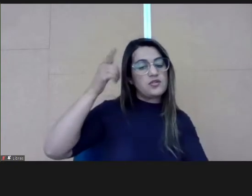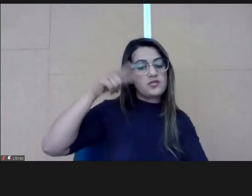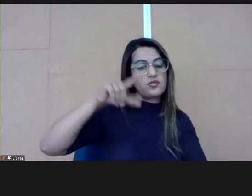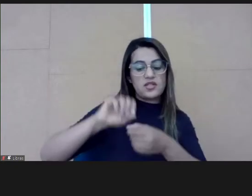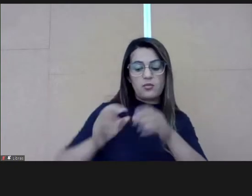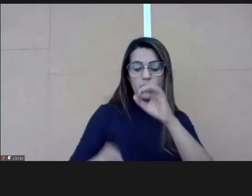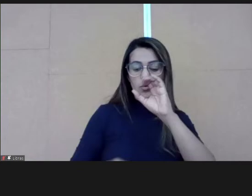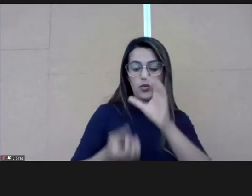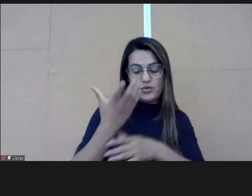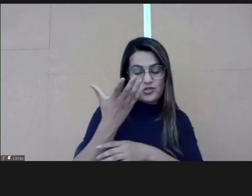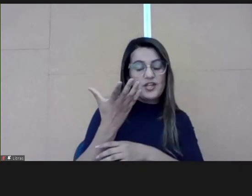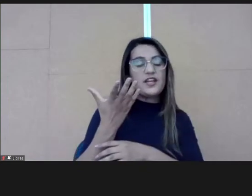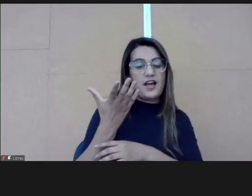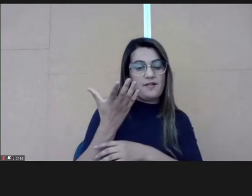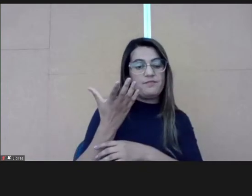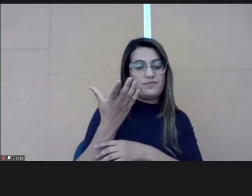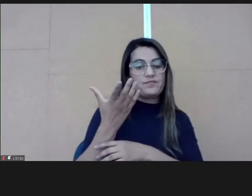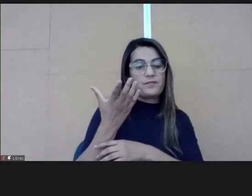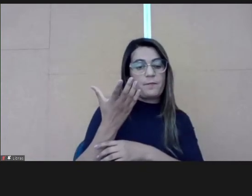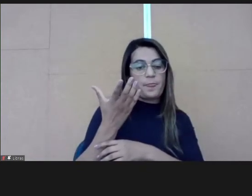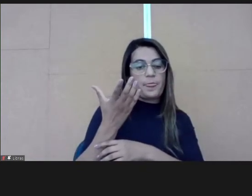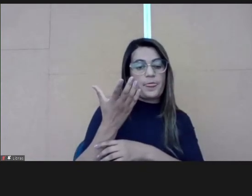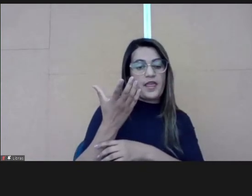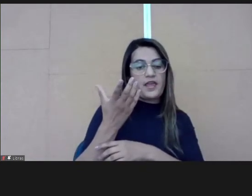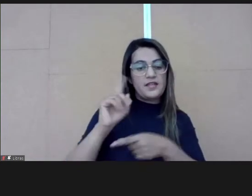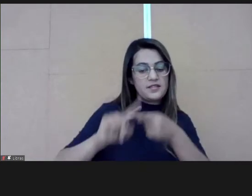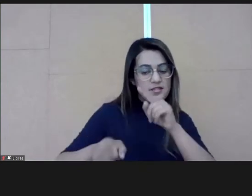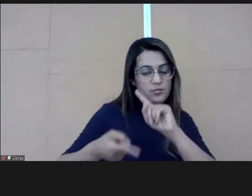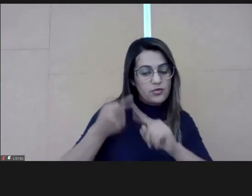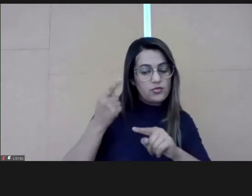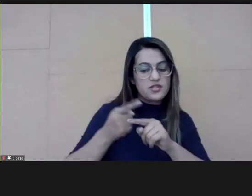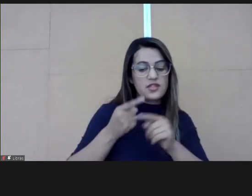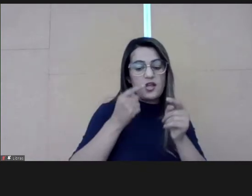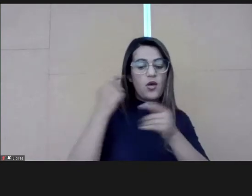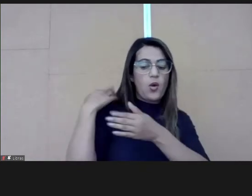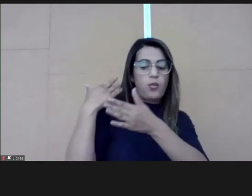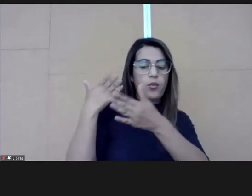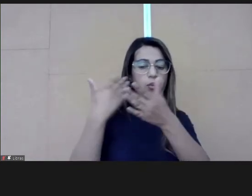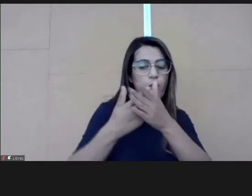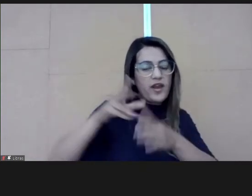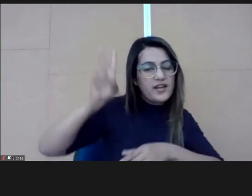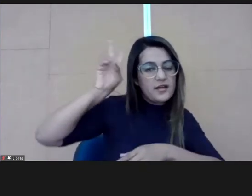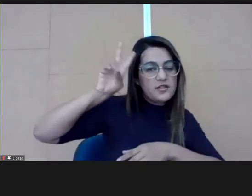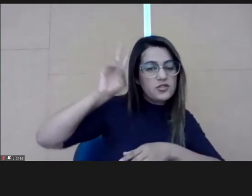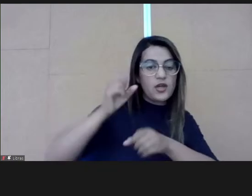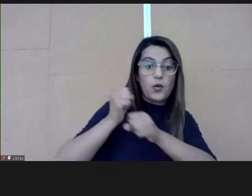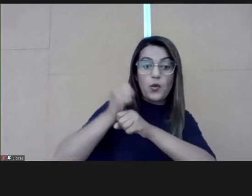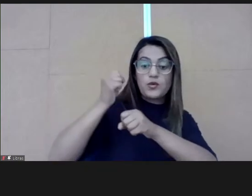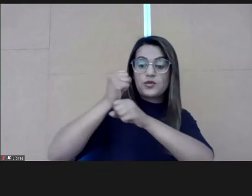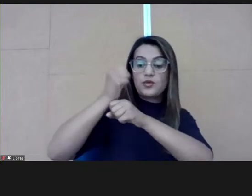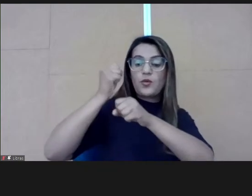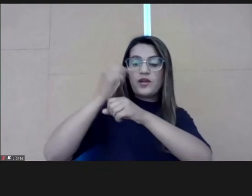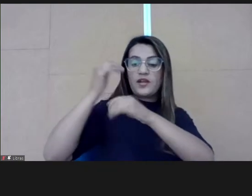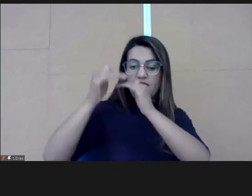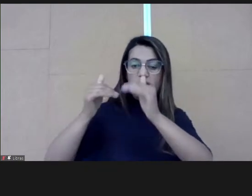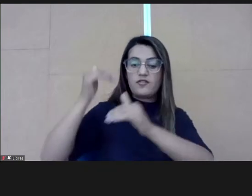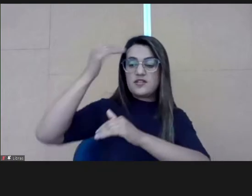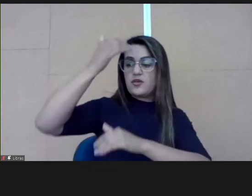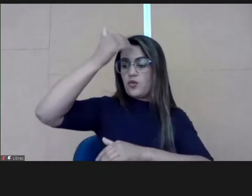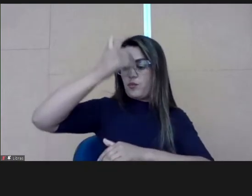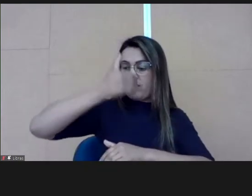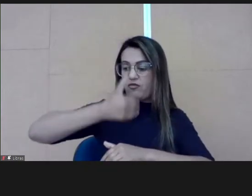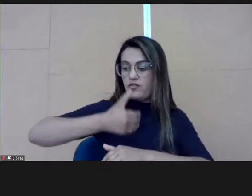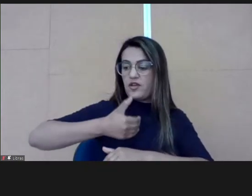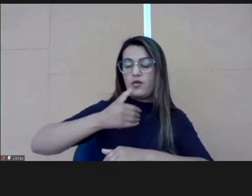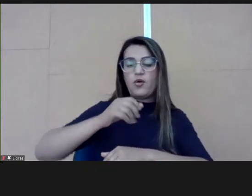annual released. So that we can have a historic goal. So that we